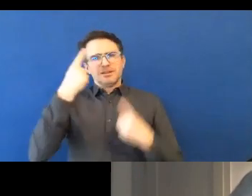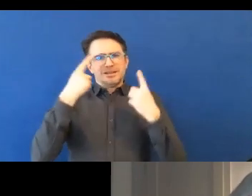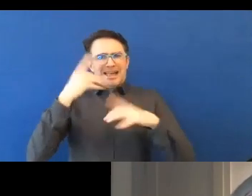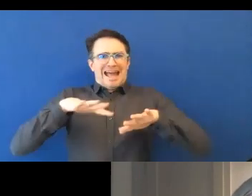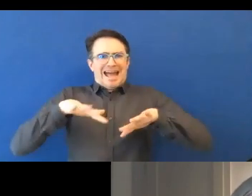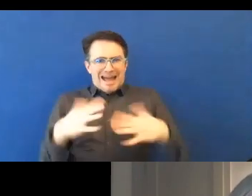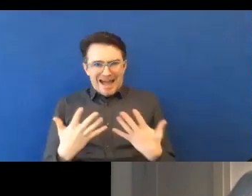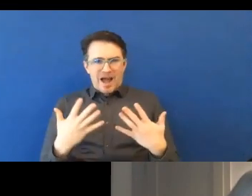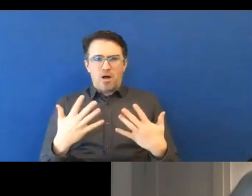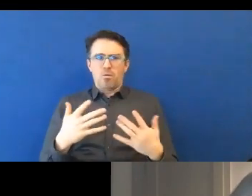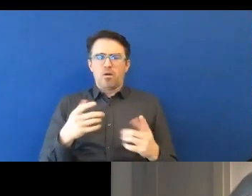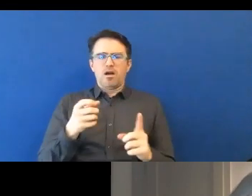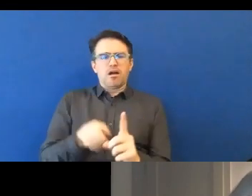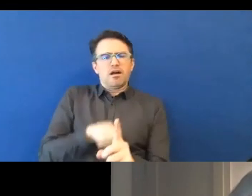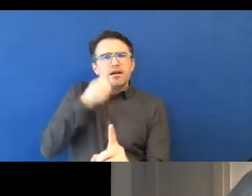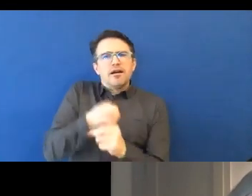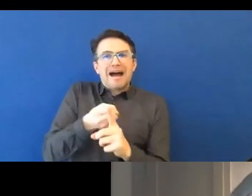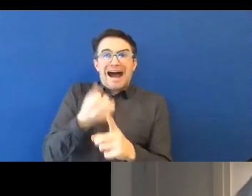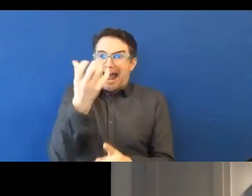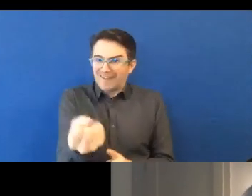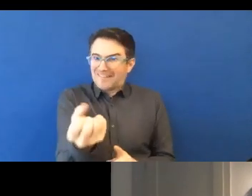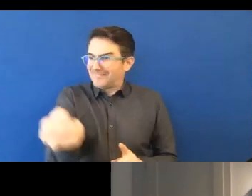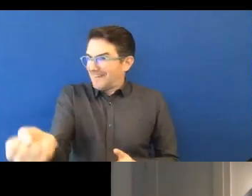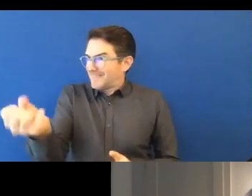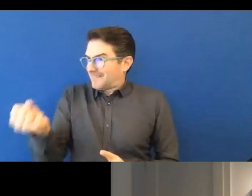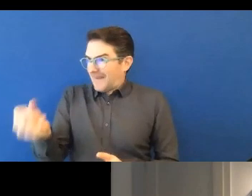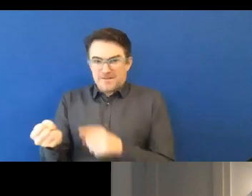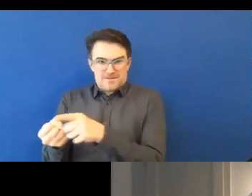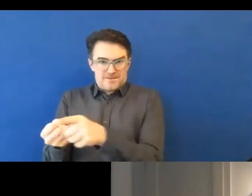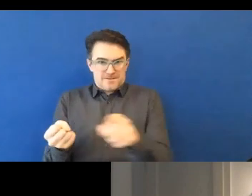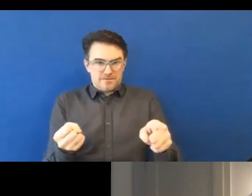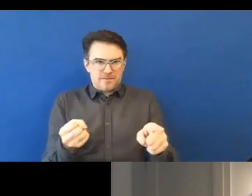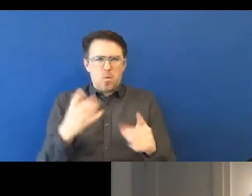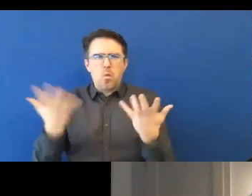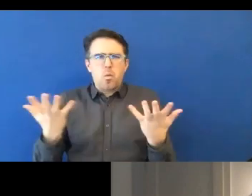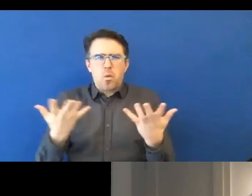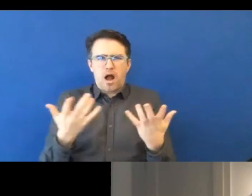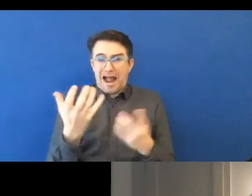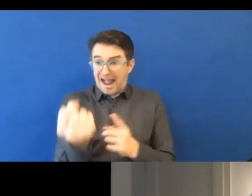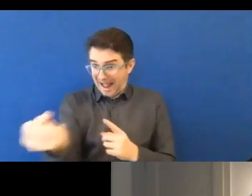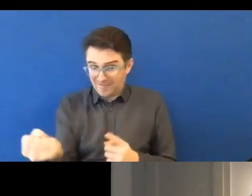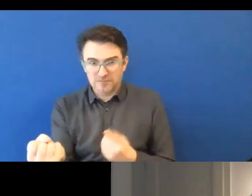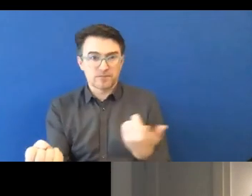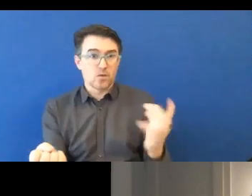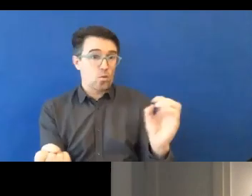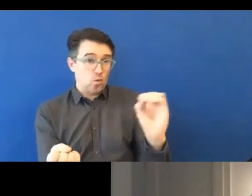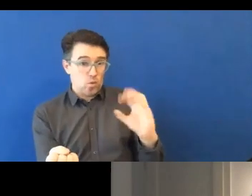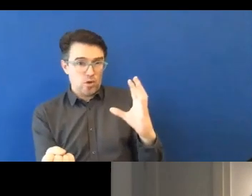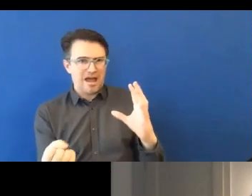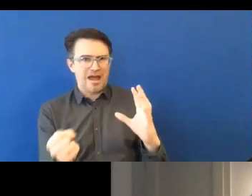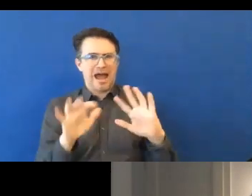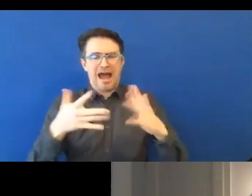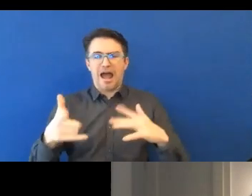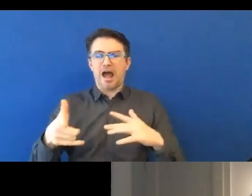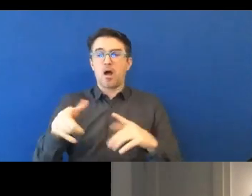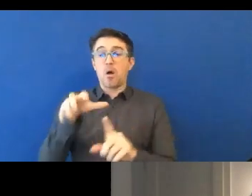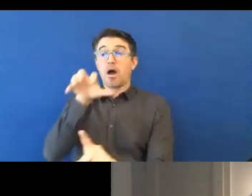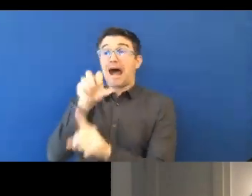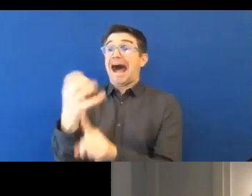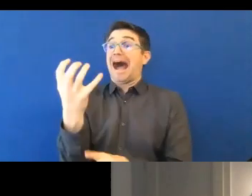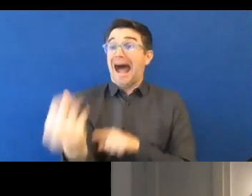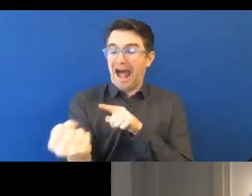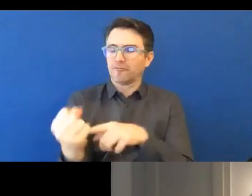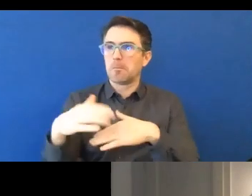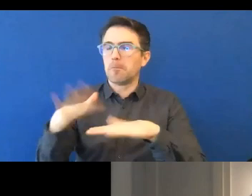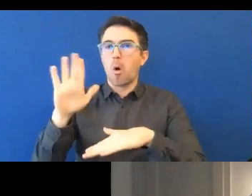kids are or their family members are. so it's become very quickly a kind of, I mean, I've been working in this field for about 20 years, so it doesn't feel